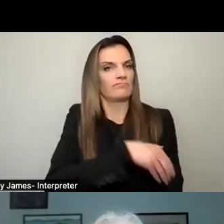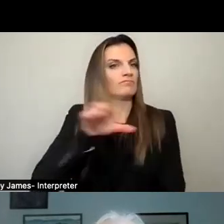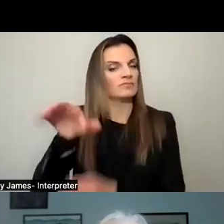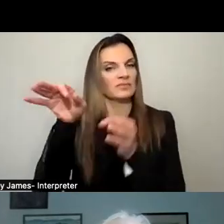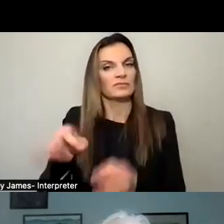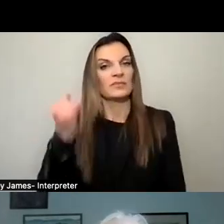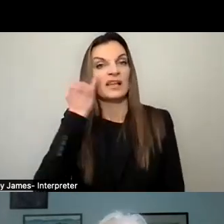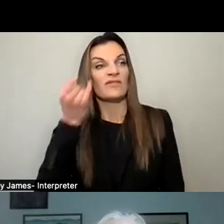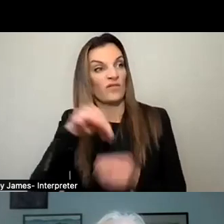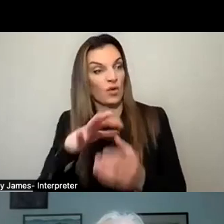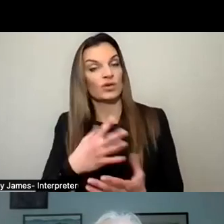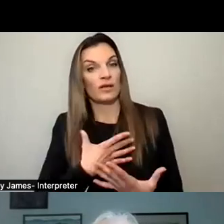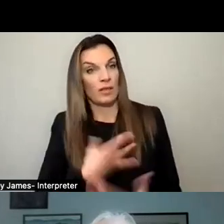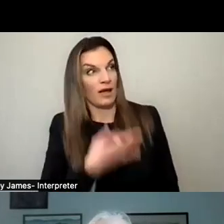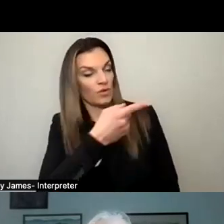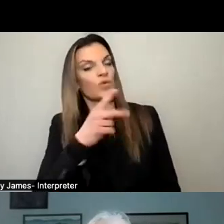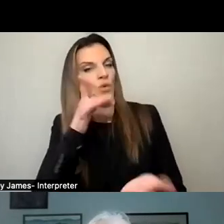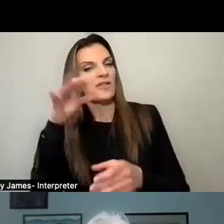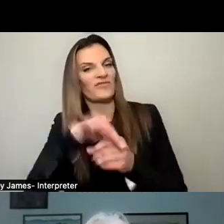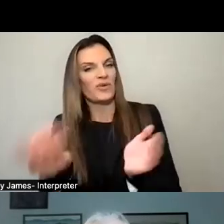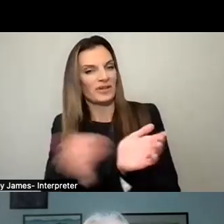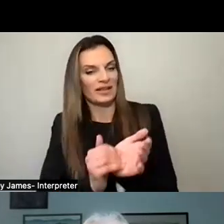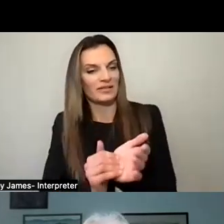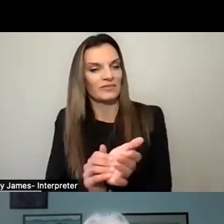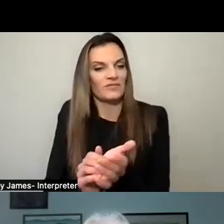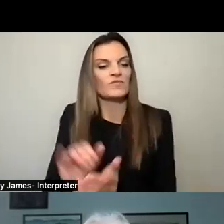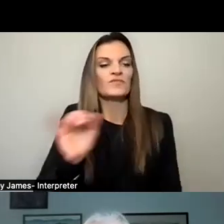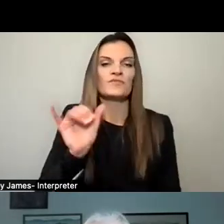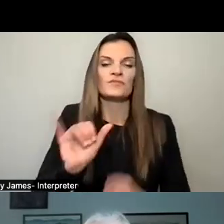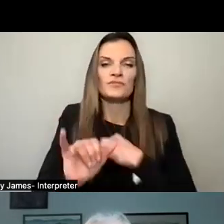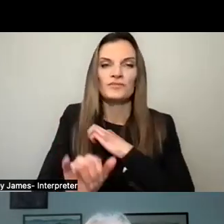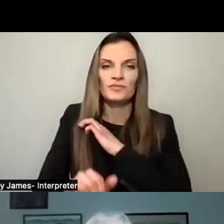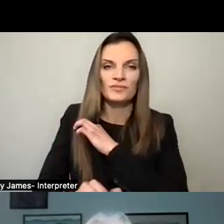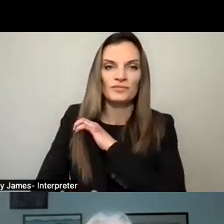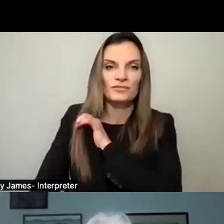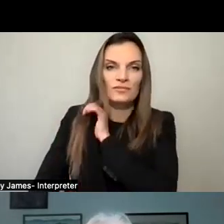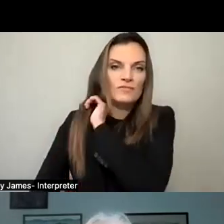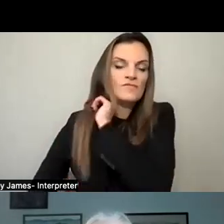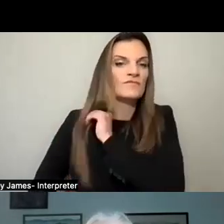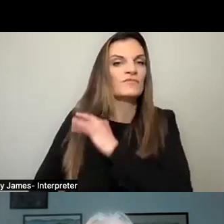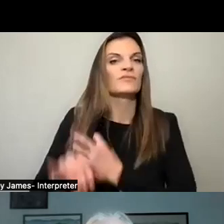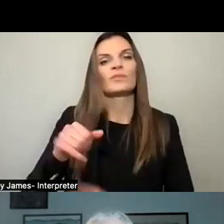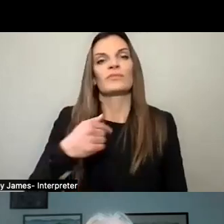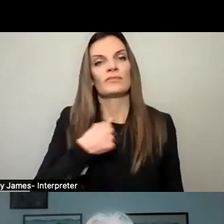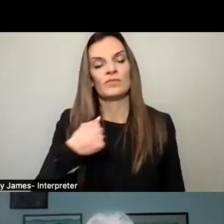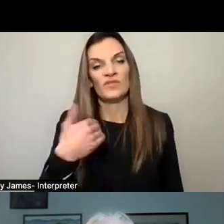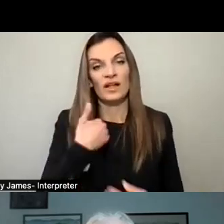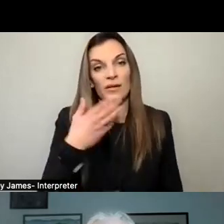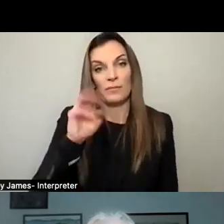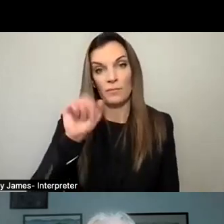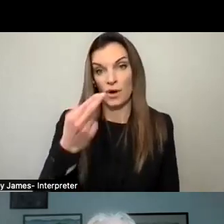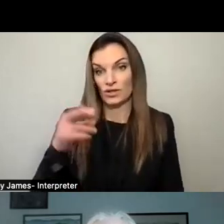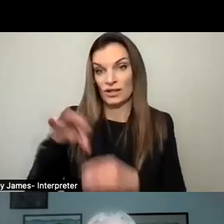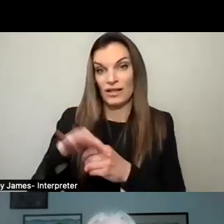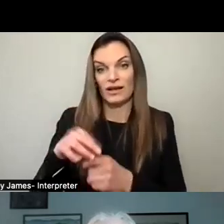And if they think you are, they're going to reelect you. I would also point out just on the previous point, we've had March elections